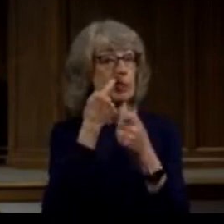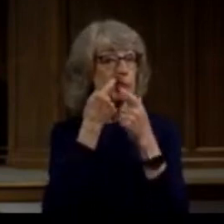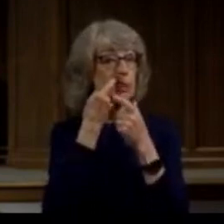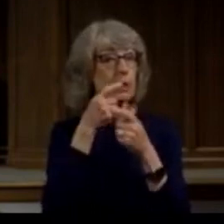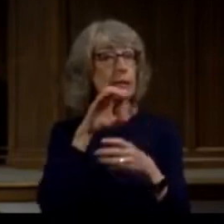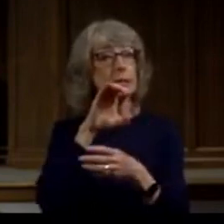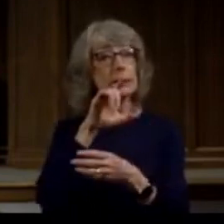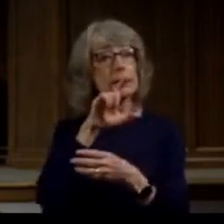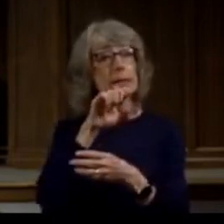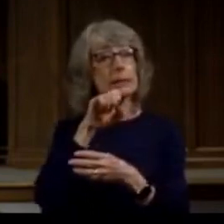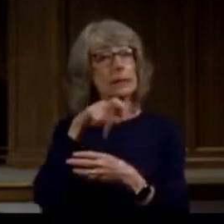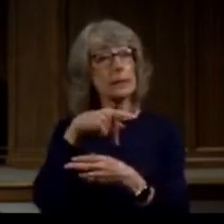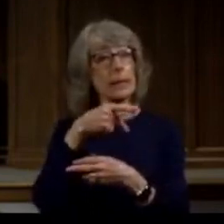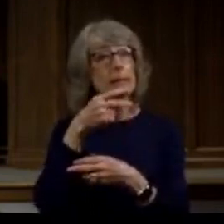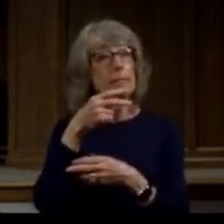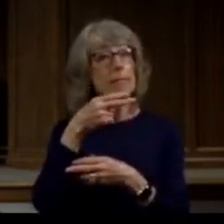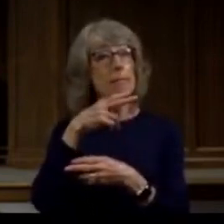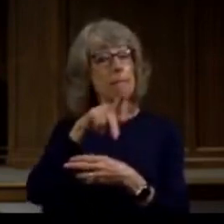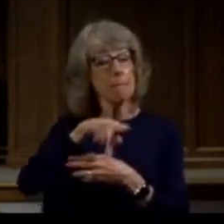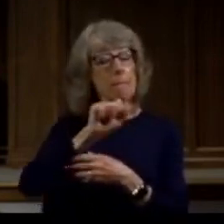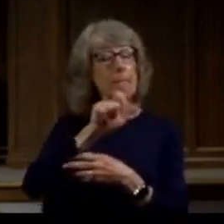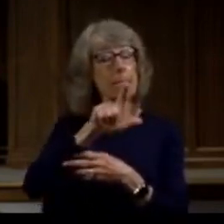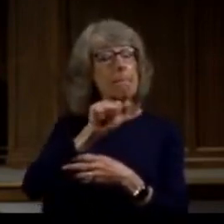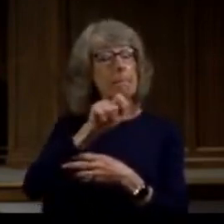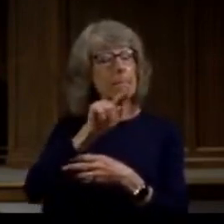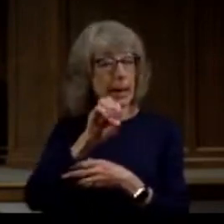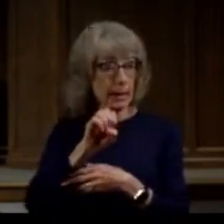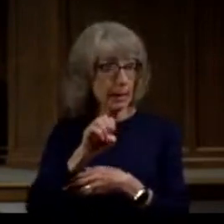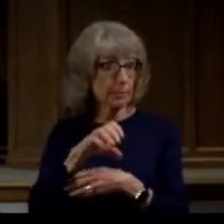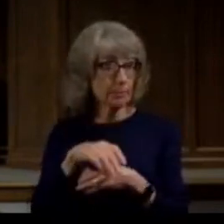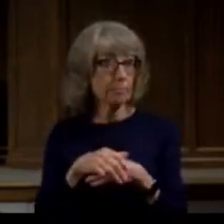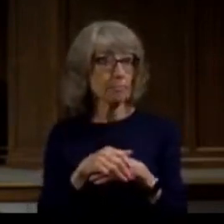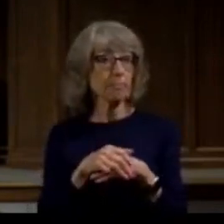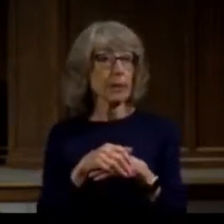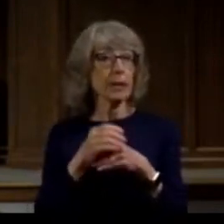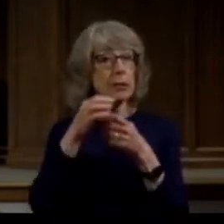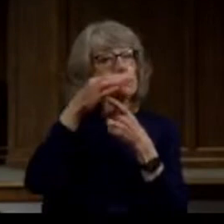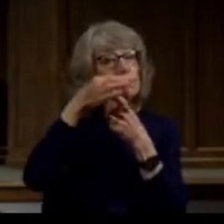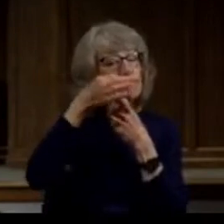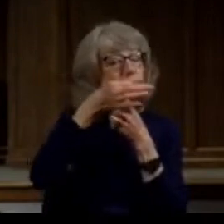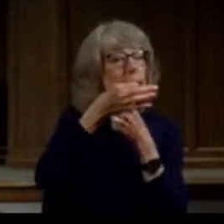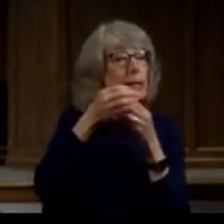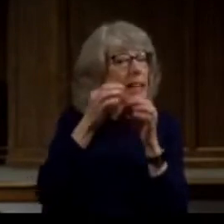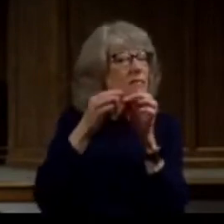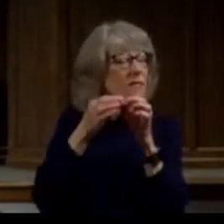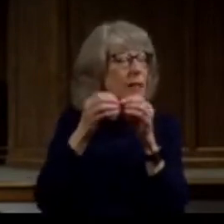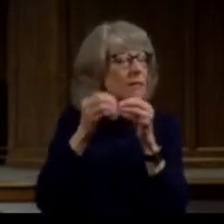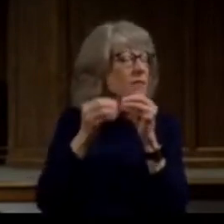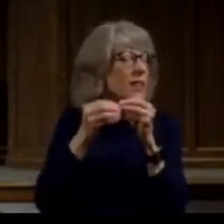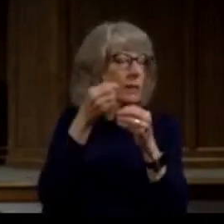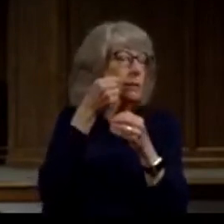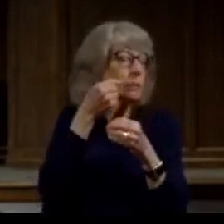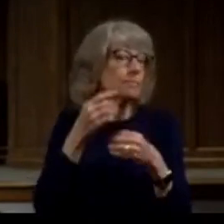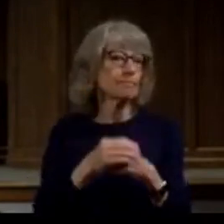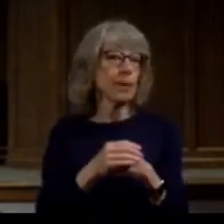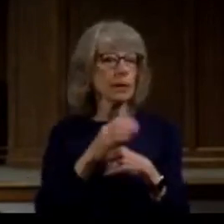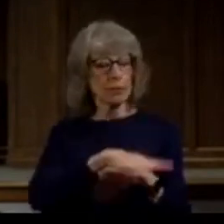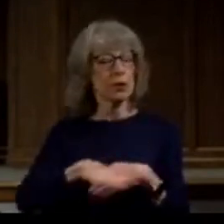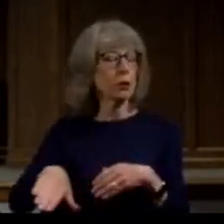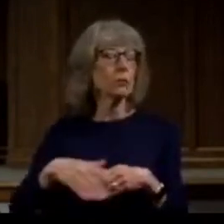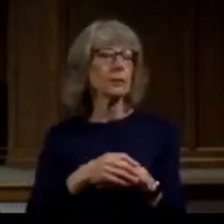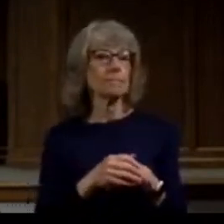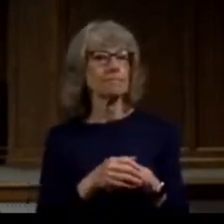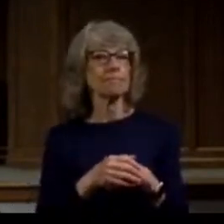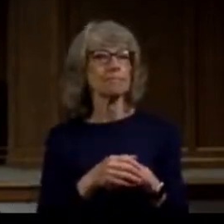it's something that he is great at a few years ago he went to China to do the same thing and so he went there was there for a few